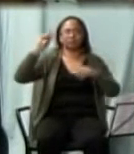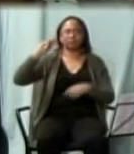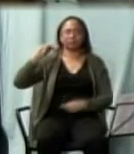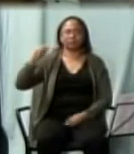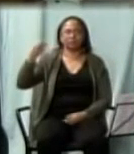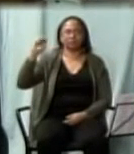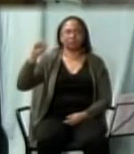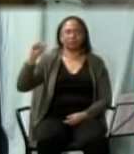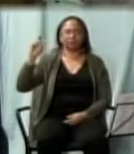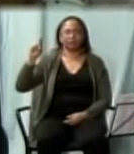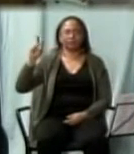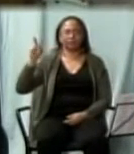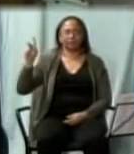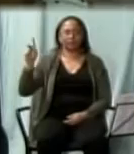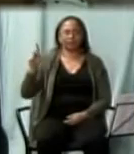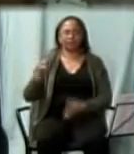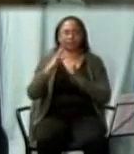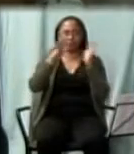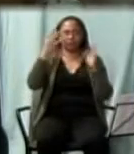according to Mark.